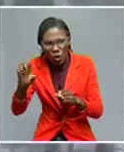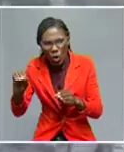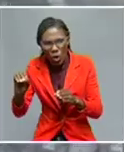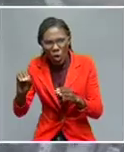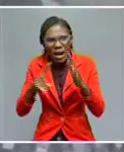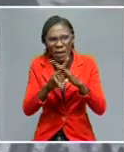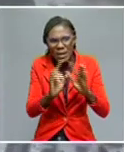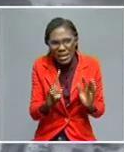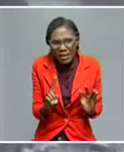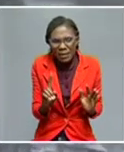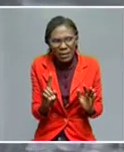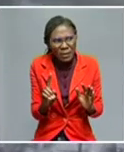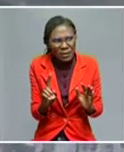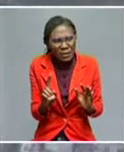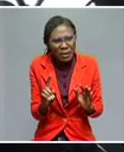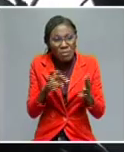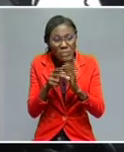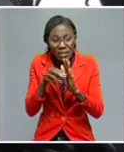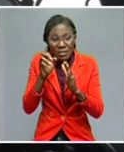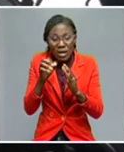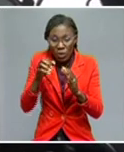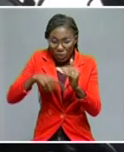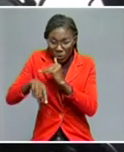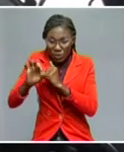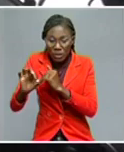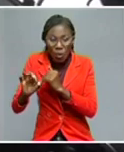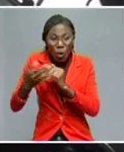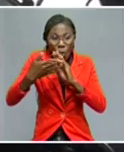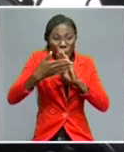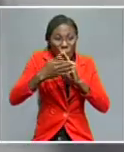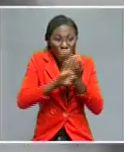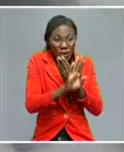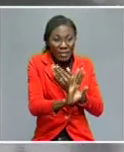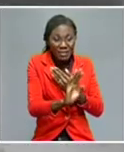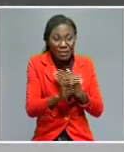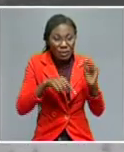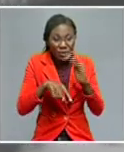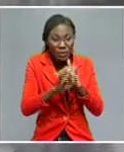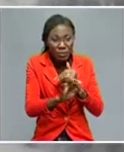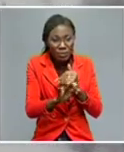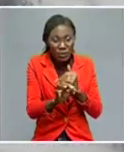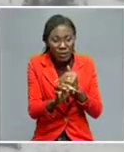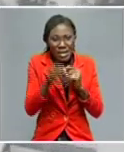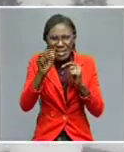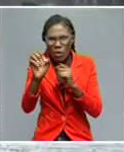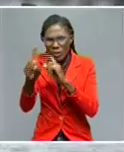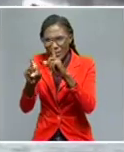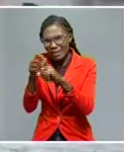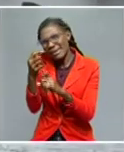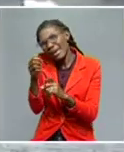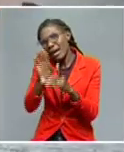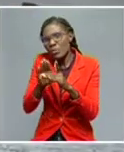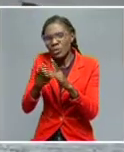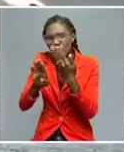maintaining its sovereignty and at the same time protecting itself, there again is the question of security concern.